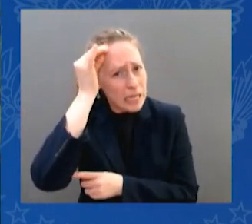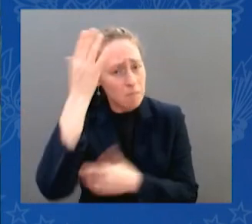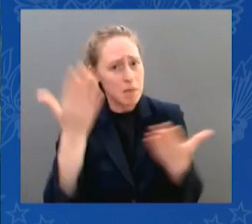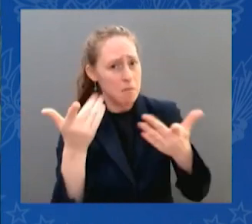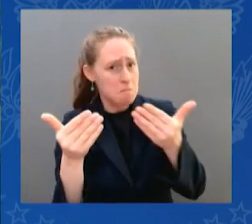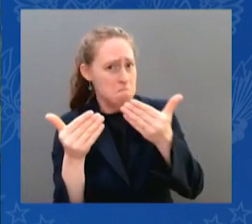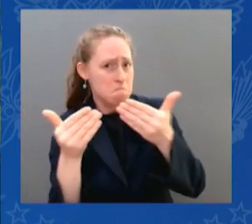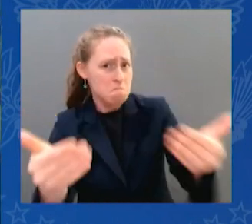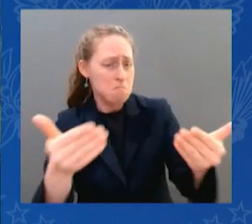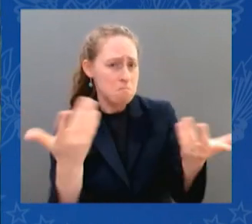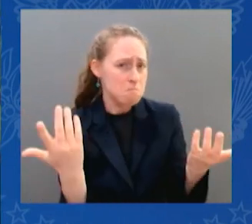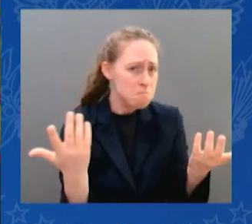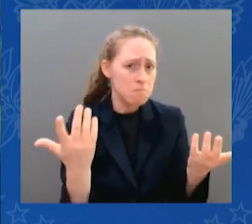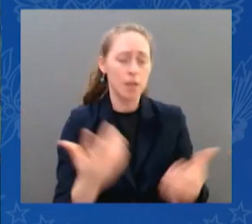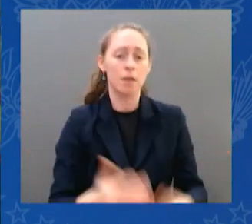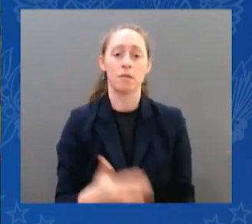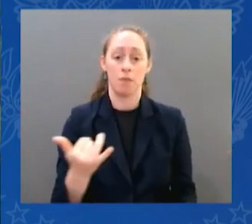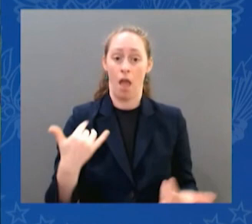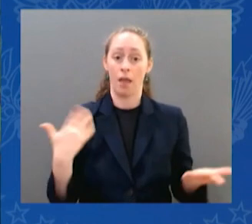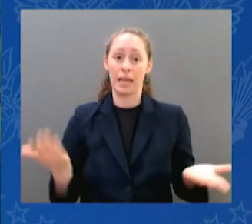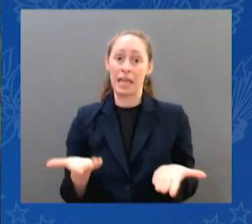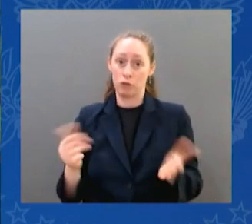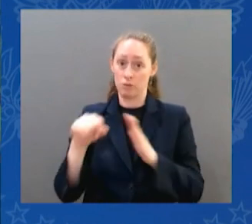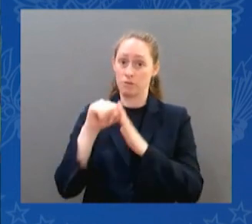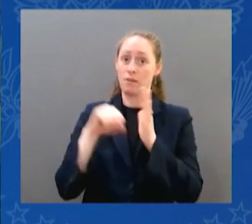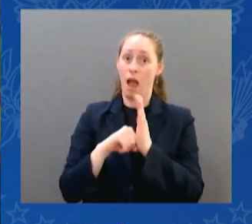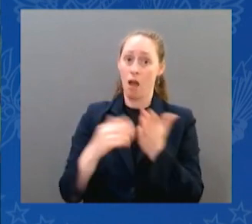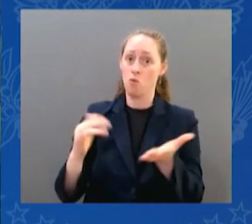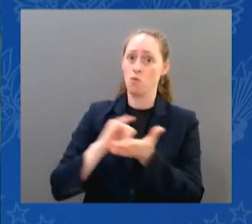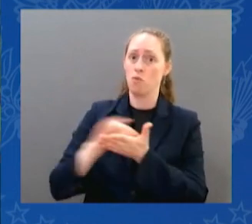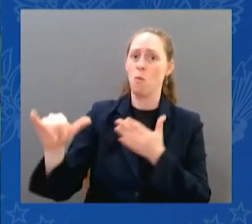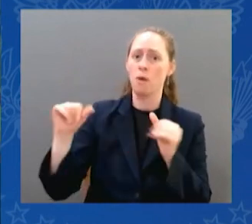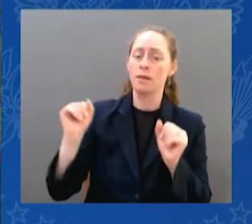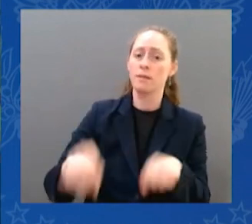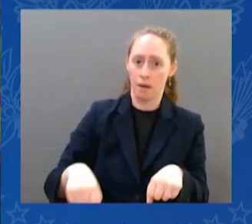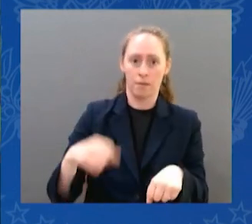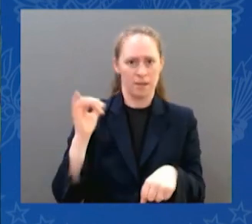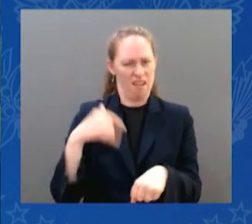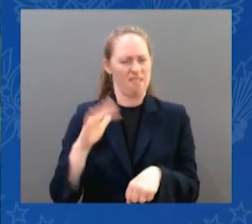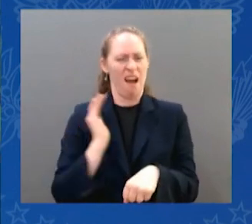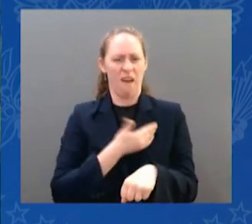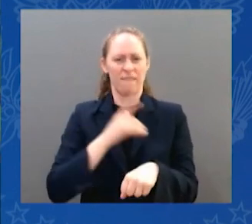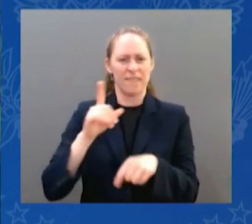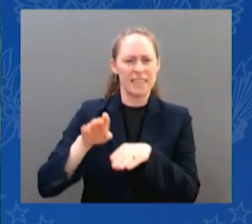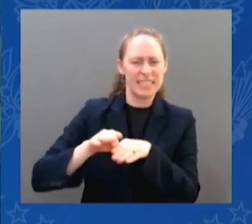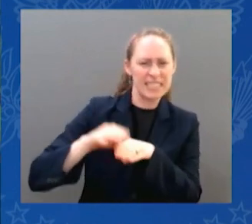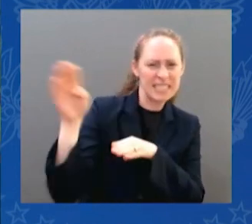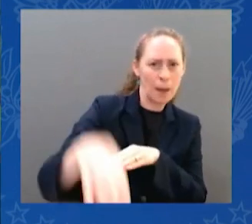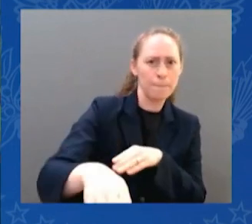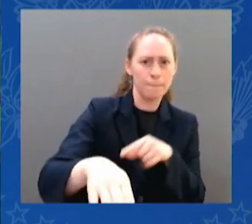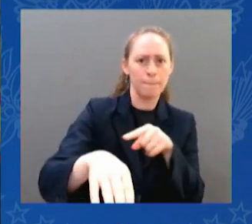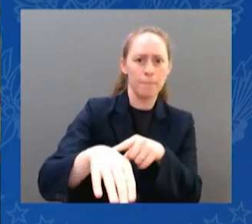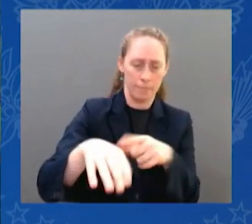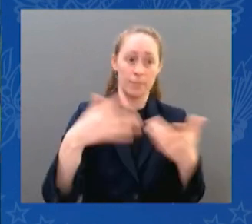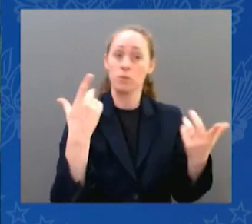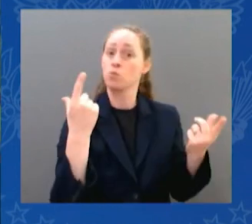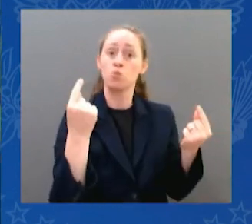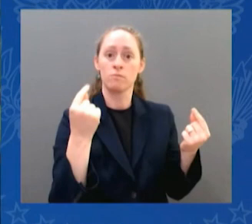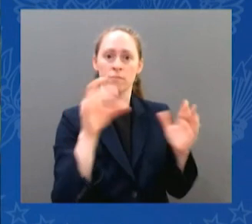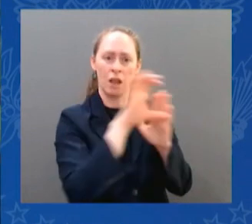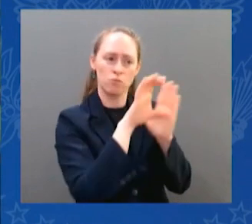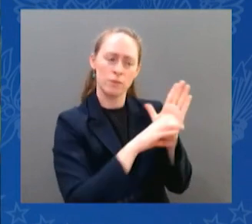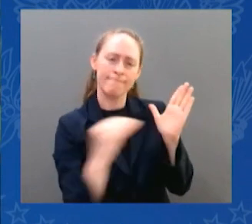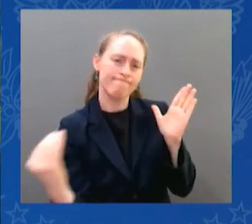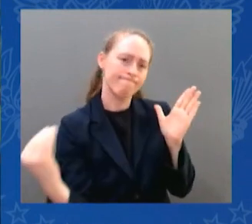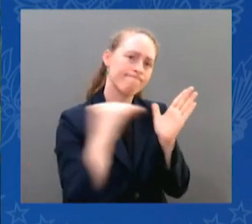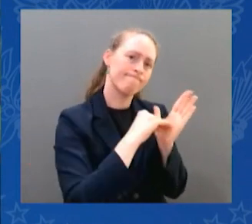business today, we will have the first step toward a process of changing our Constitution, which is the boldest step we can take. And we just started that today.